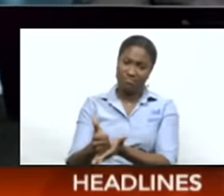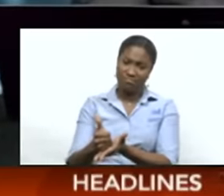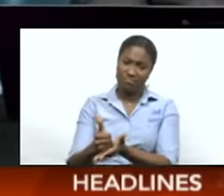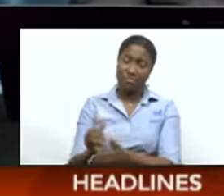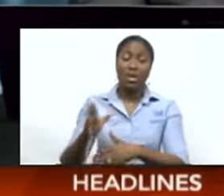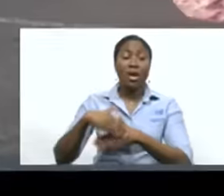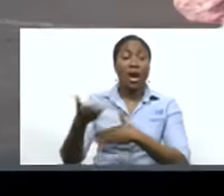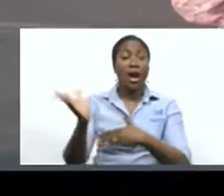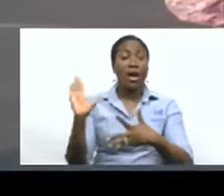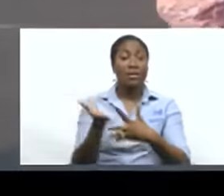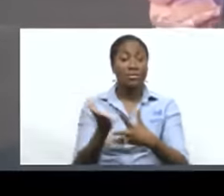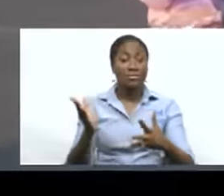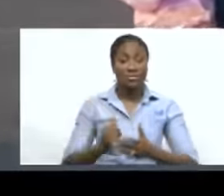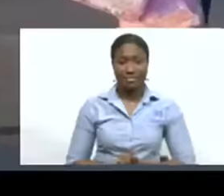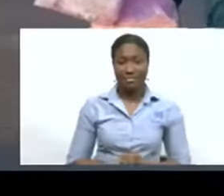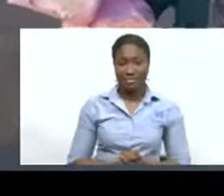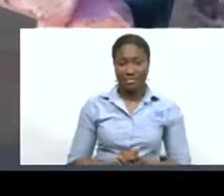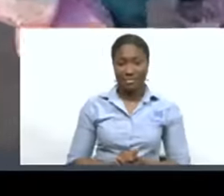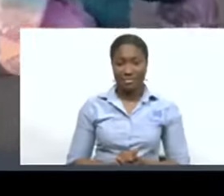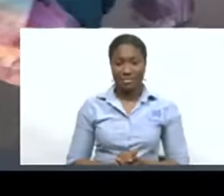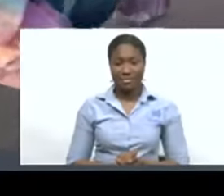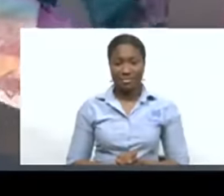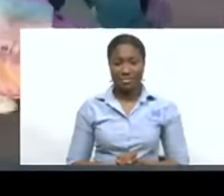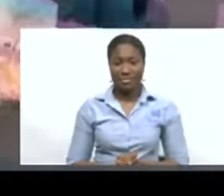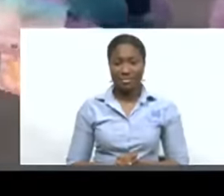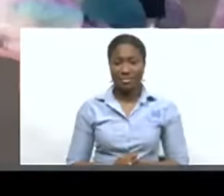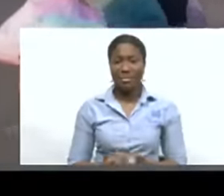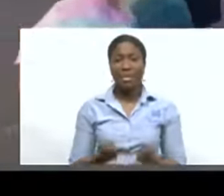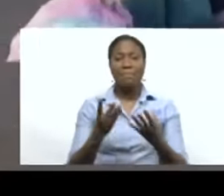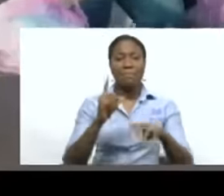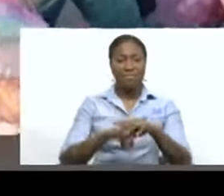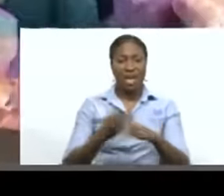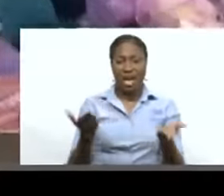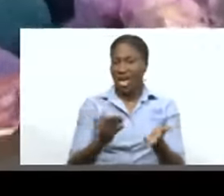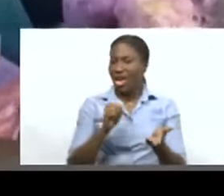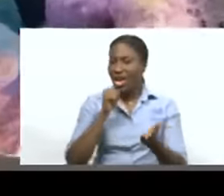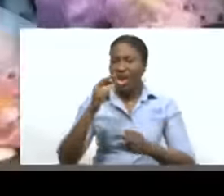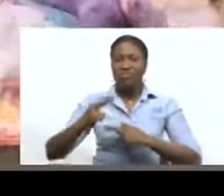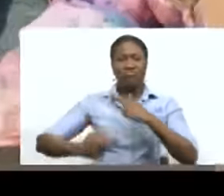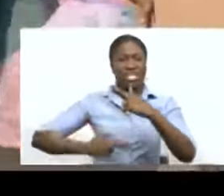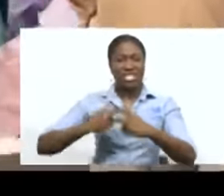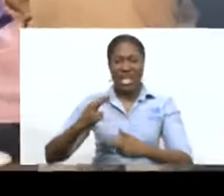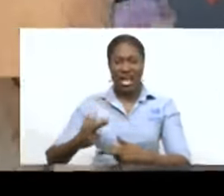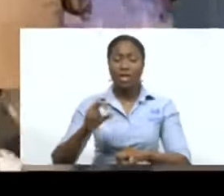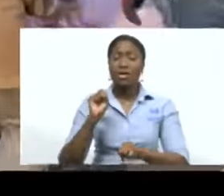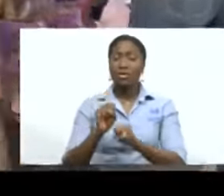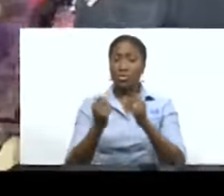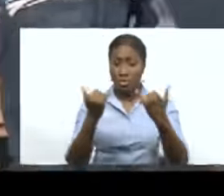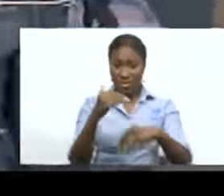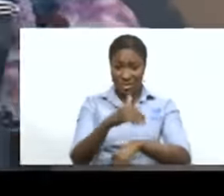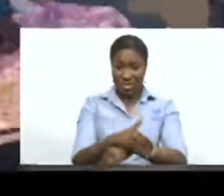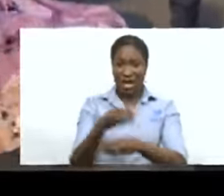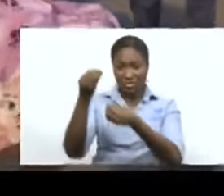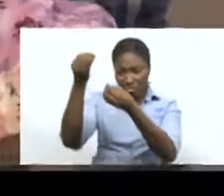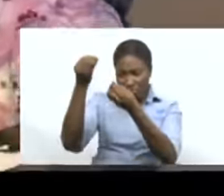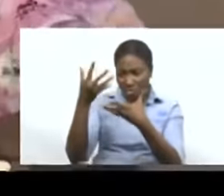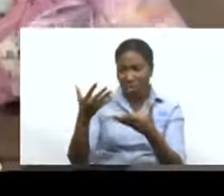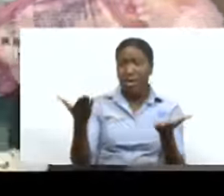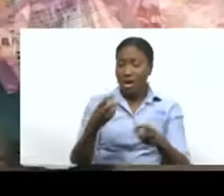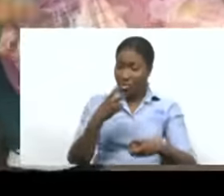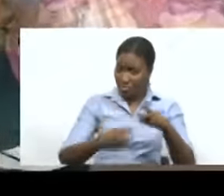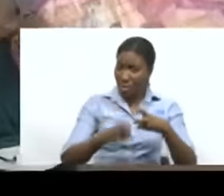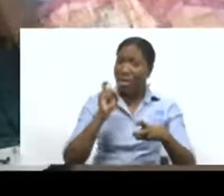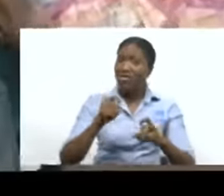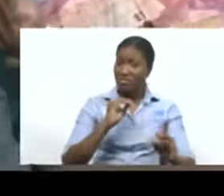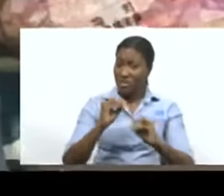in the news, we're often chided for not having a big recycling culture. Tonight, Ryan Baitu tells us it's a problem all